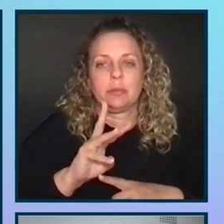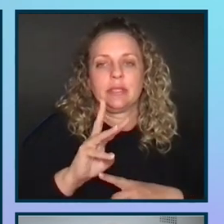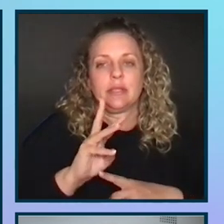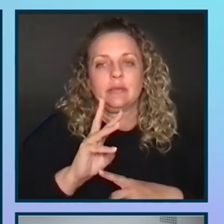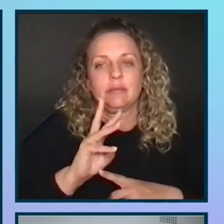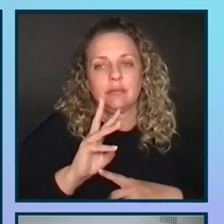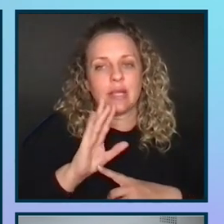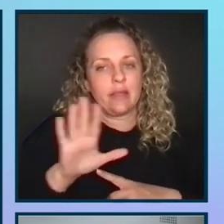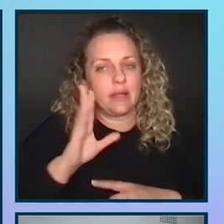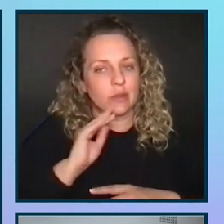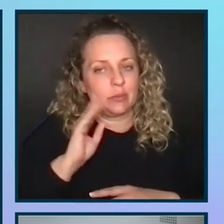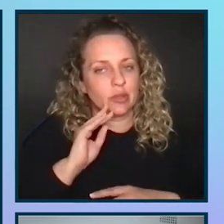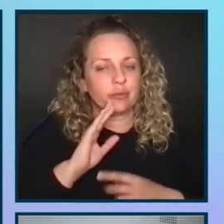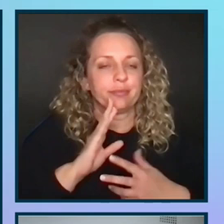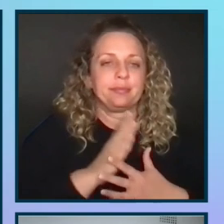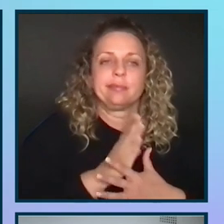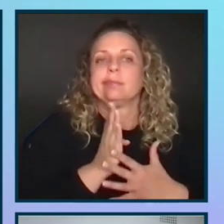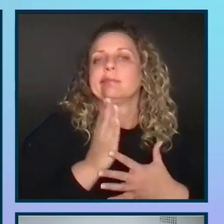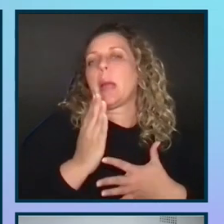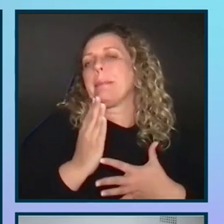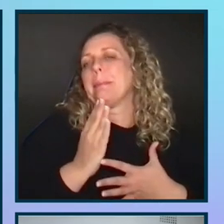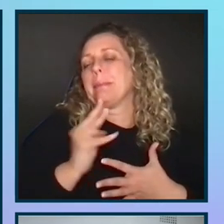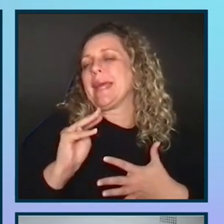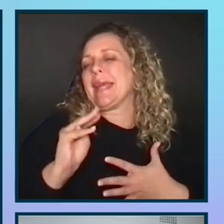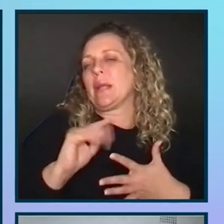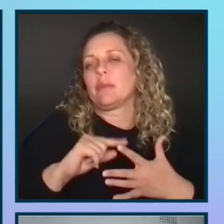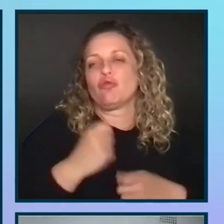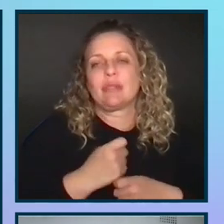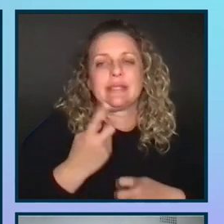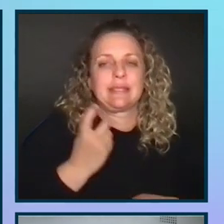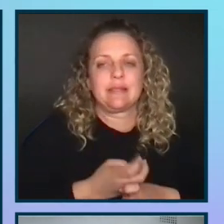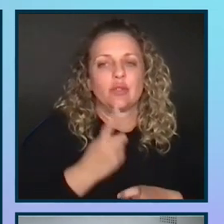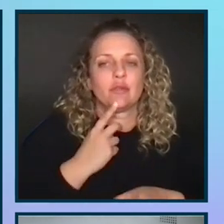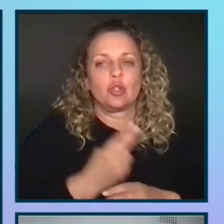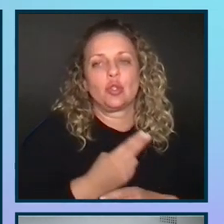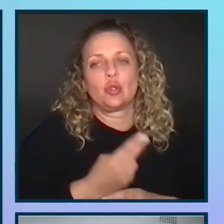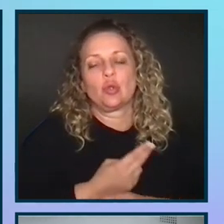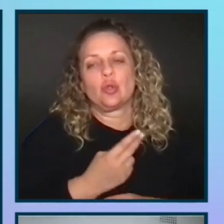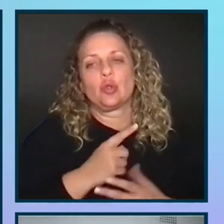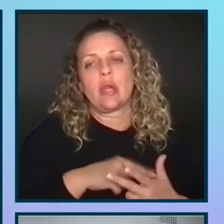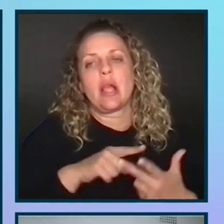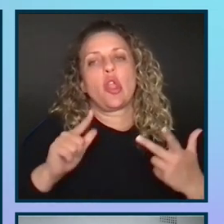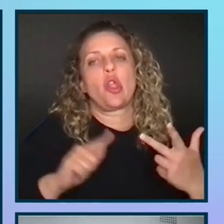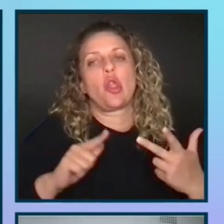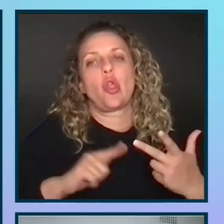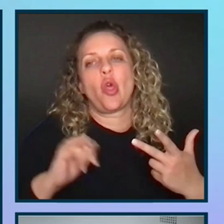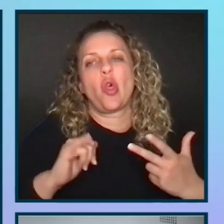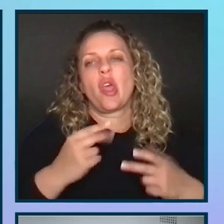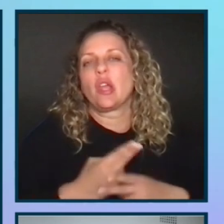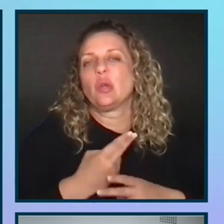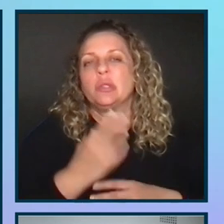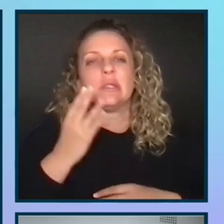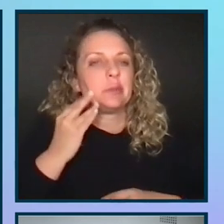journey. Medium could be that it creates difficulties for the user. And then low is more of like a user